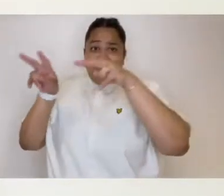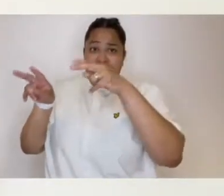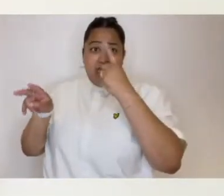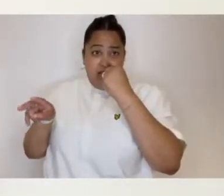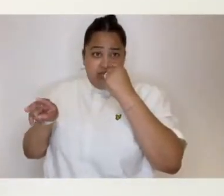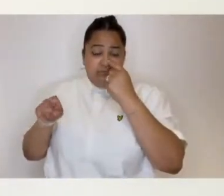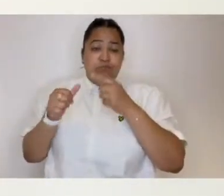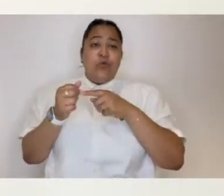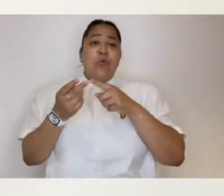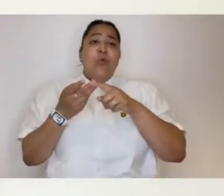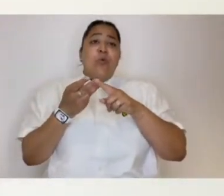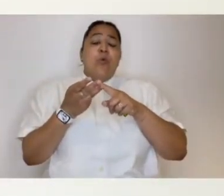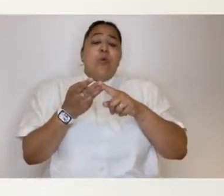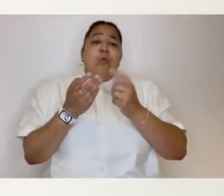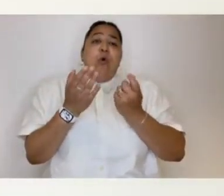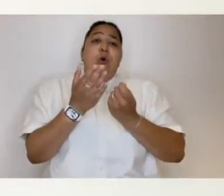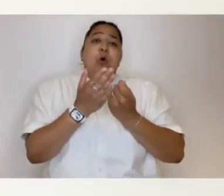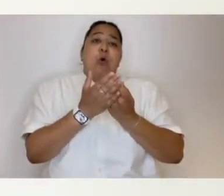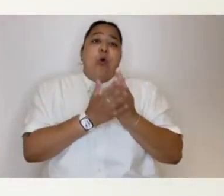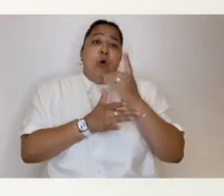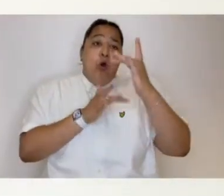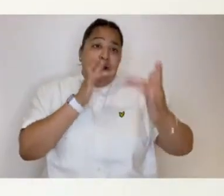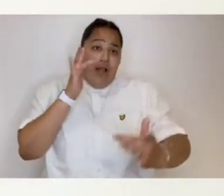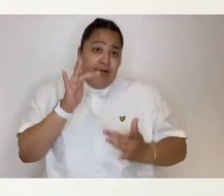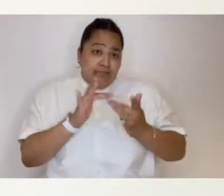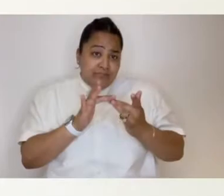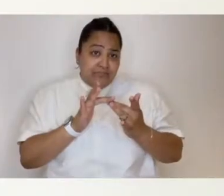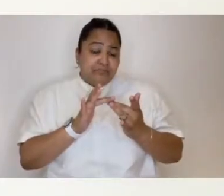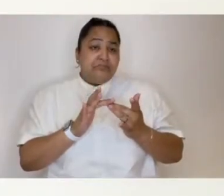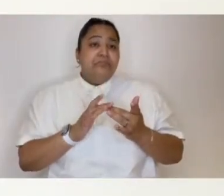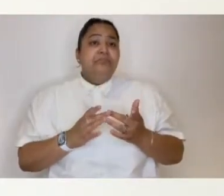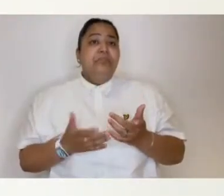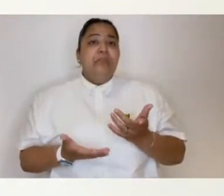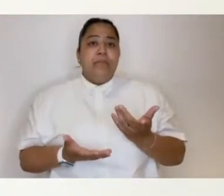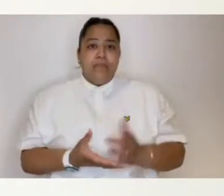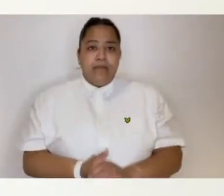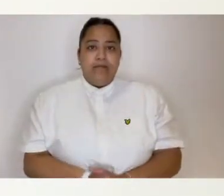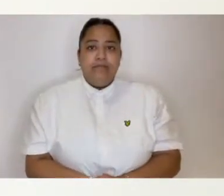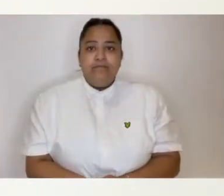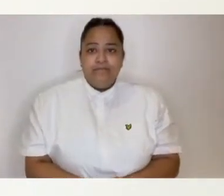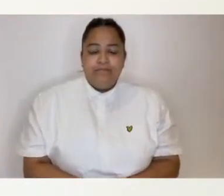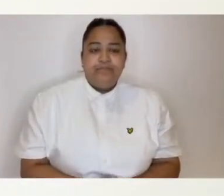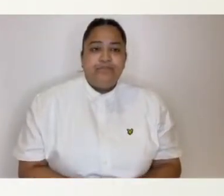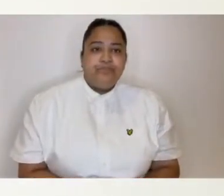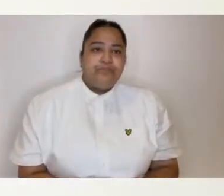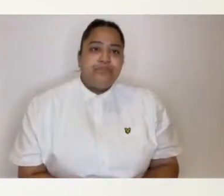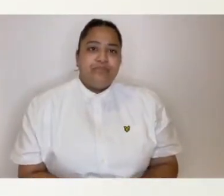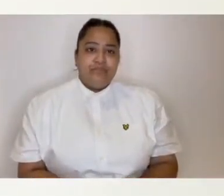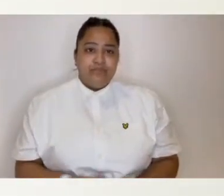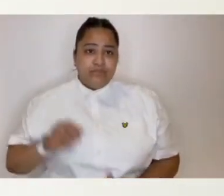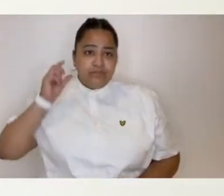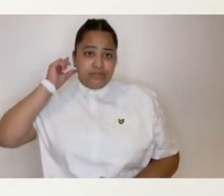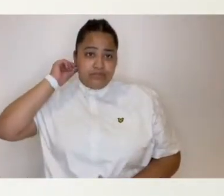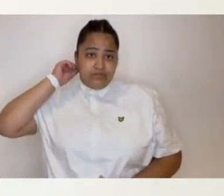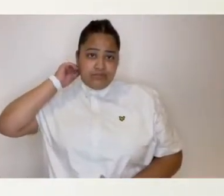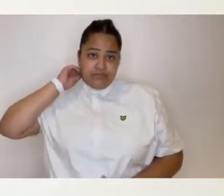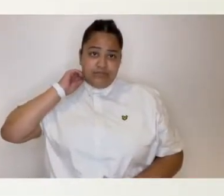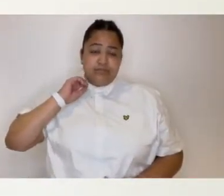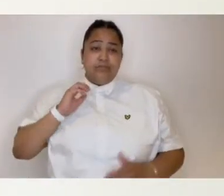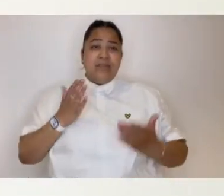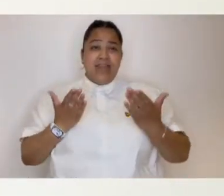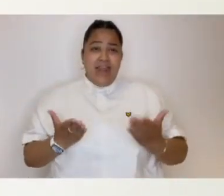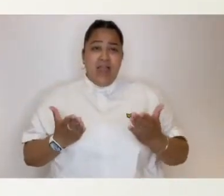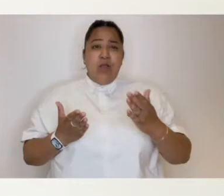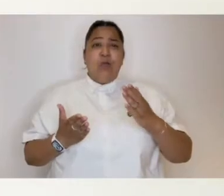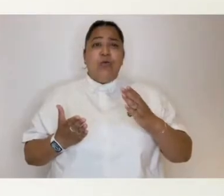to join us live or join in online whatever your preference will be. We've seen how Covid has had an impact